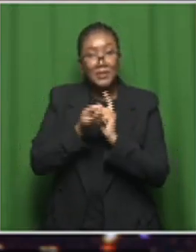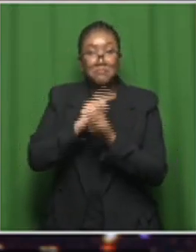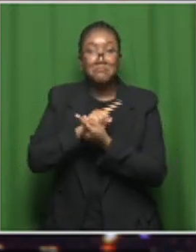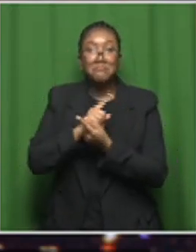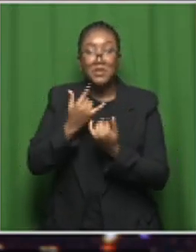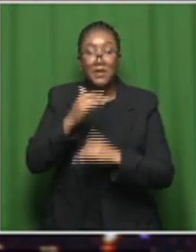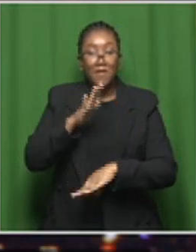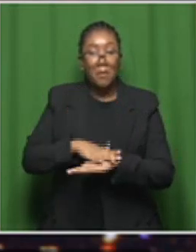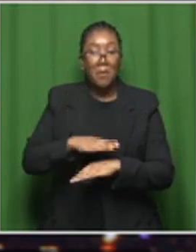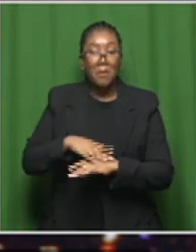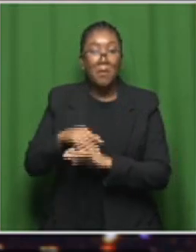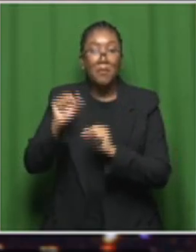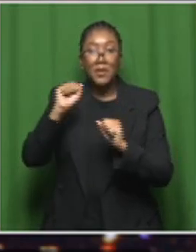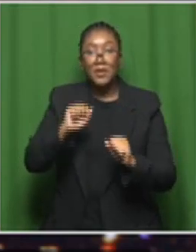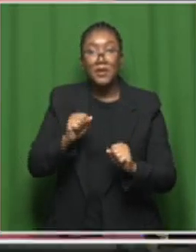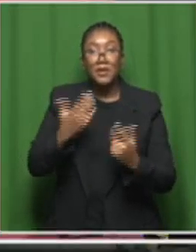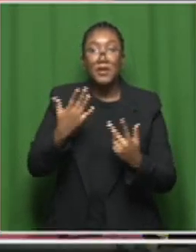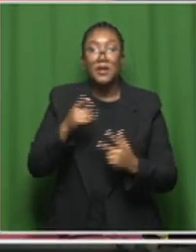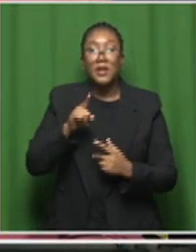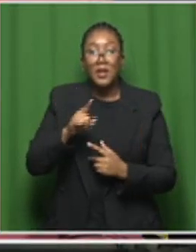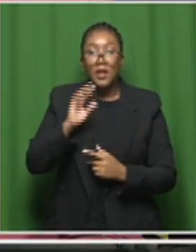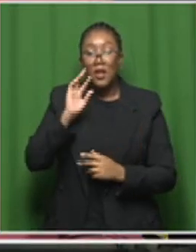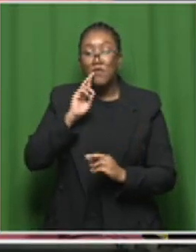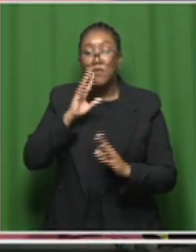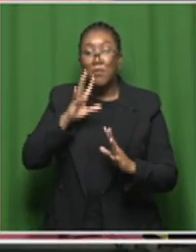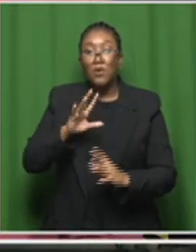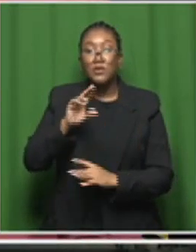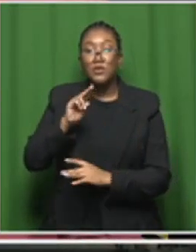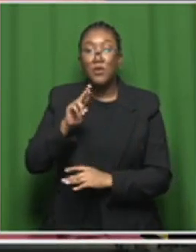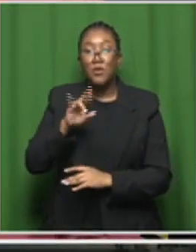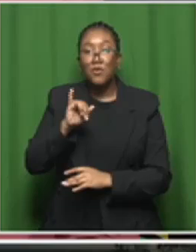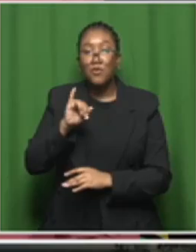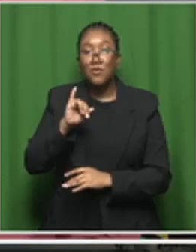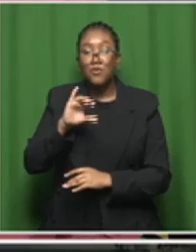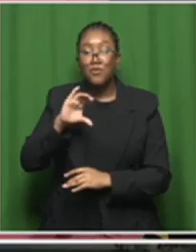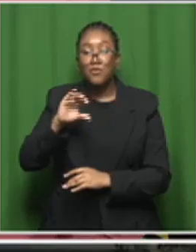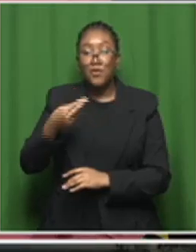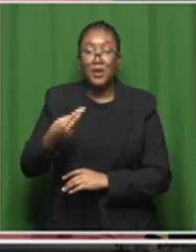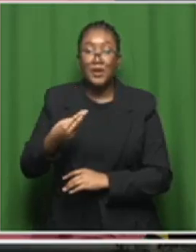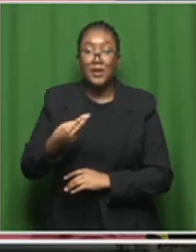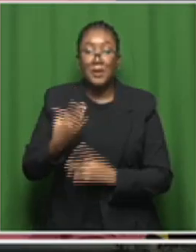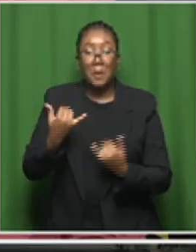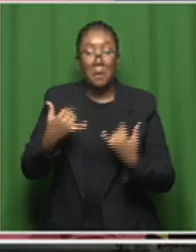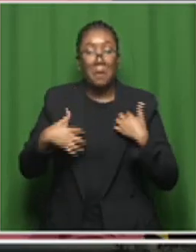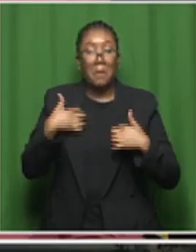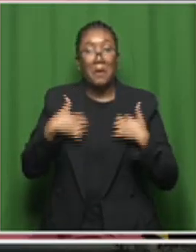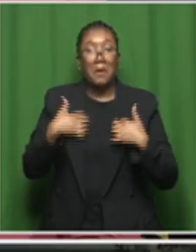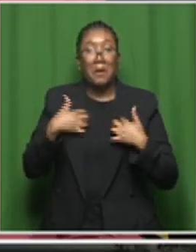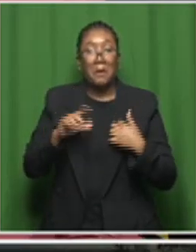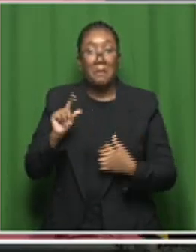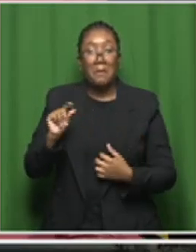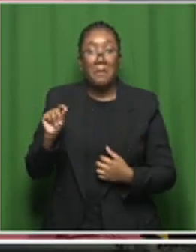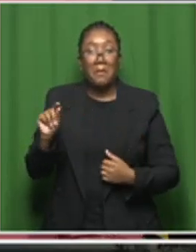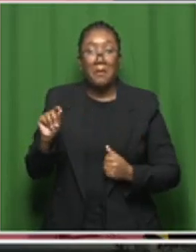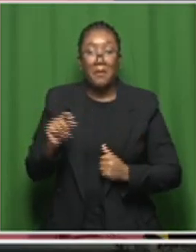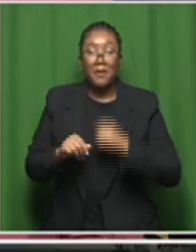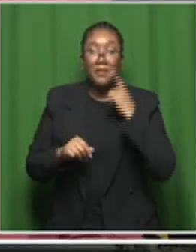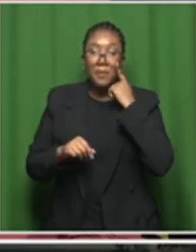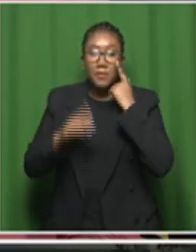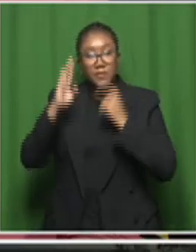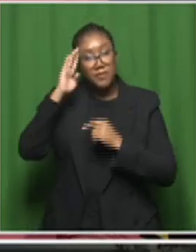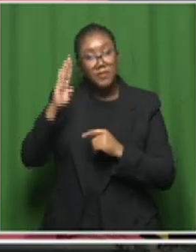for more on this, let's cross to SABC News reporter Ulrich Hendricks. What an exciting discovery. Good morning, Ulrich.